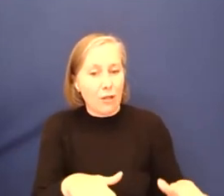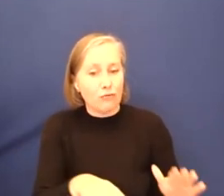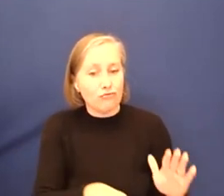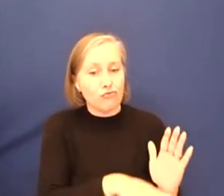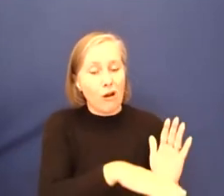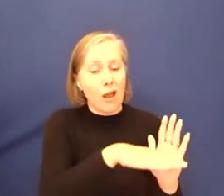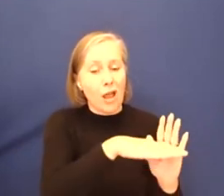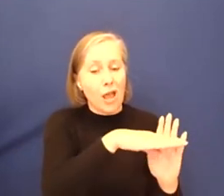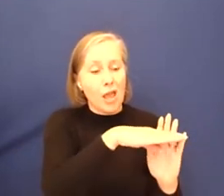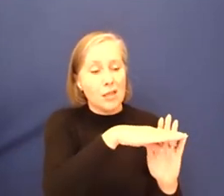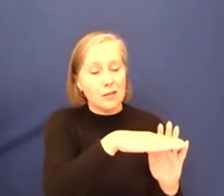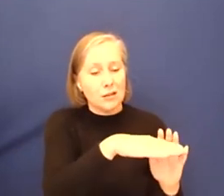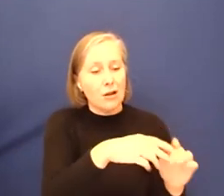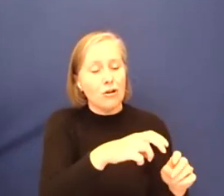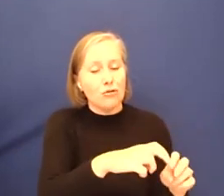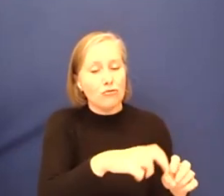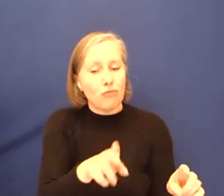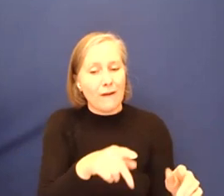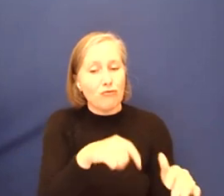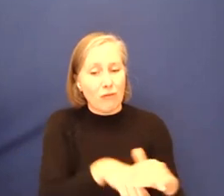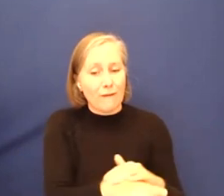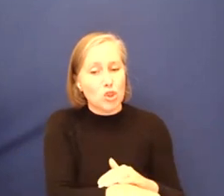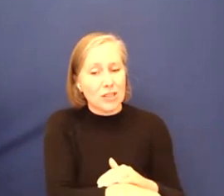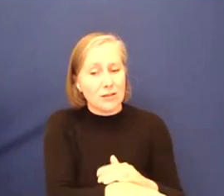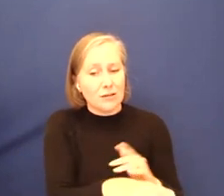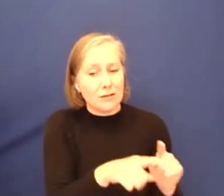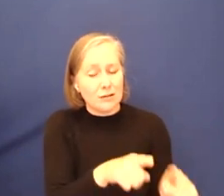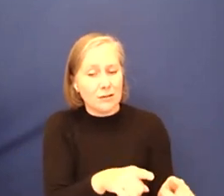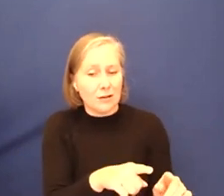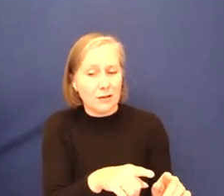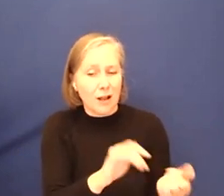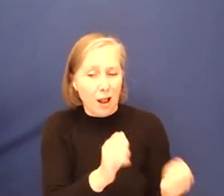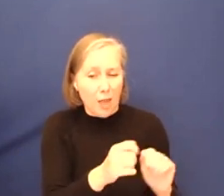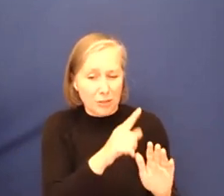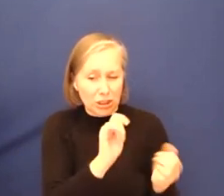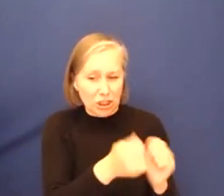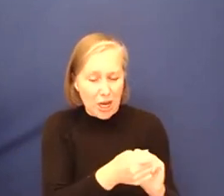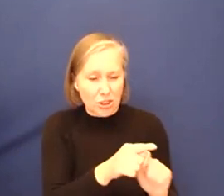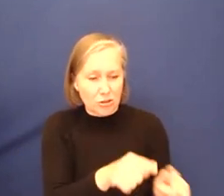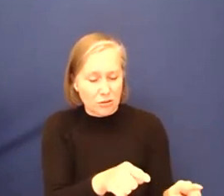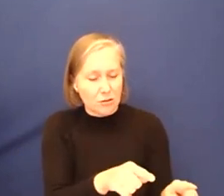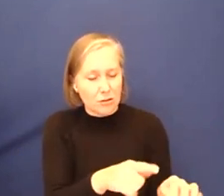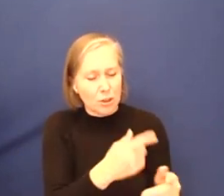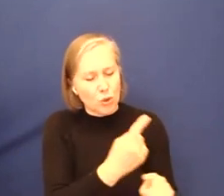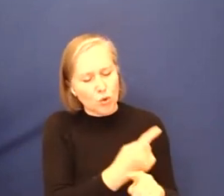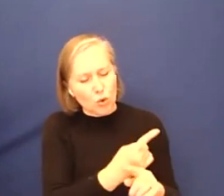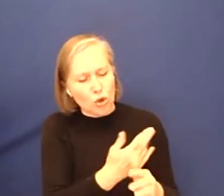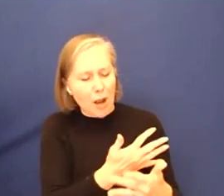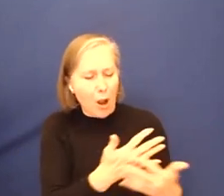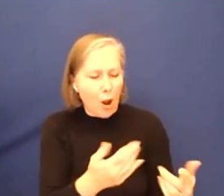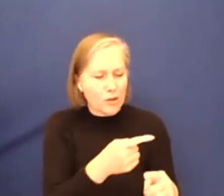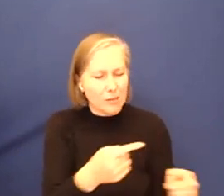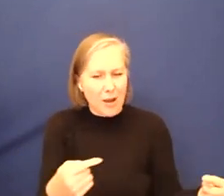first refugees, climate change refugees. Uh, but they also talk a lot about intersectionality